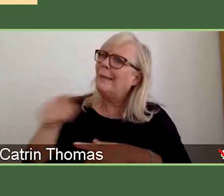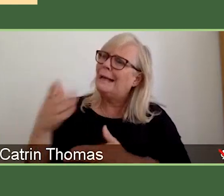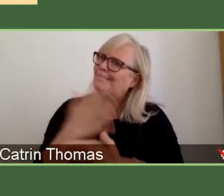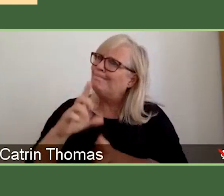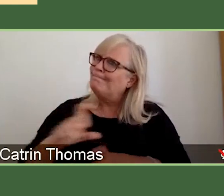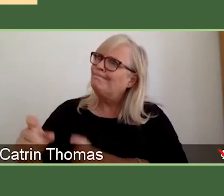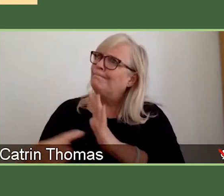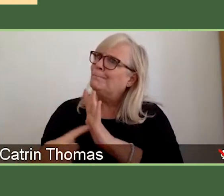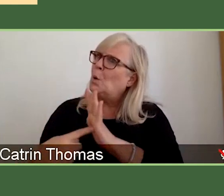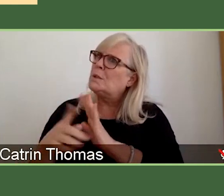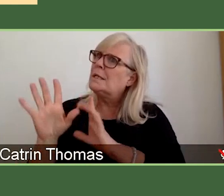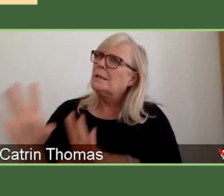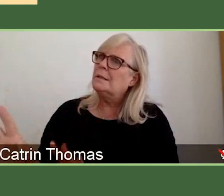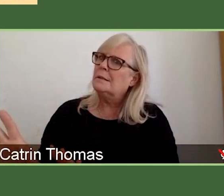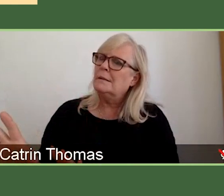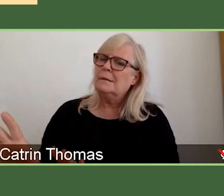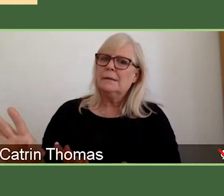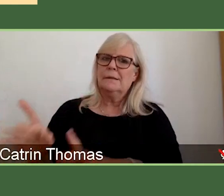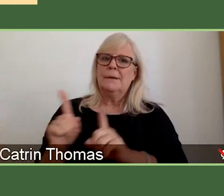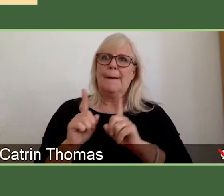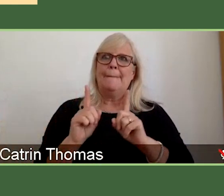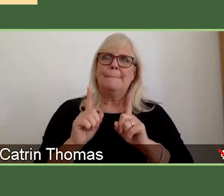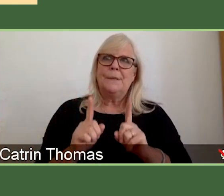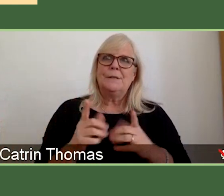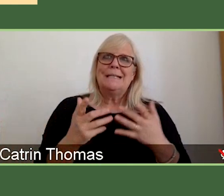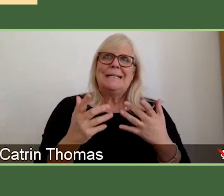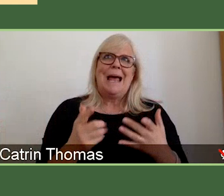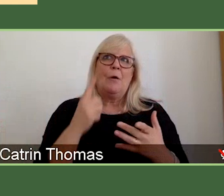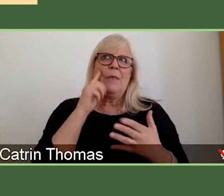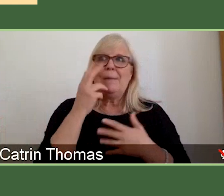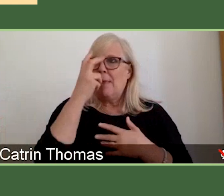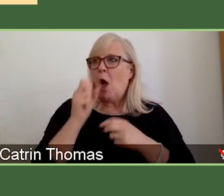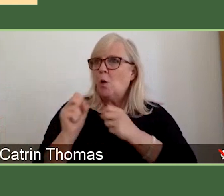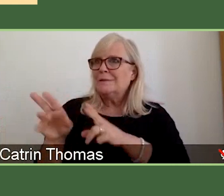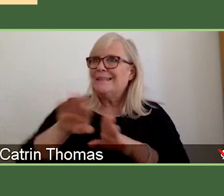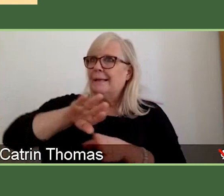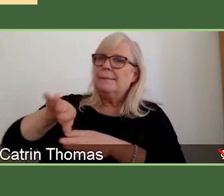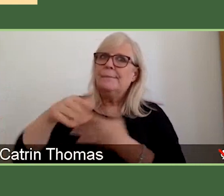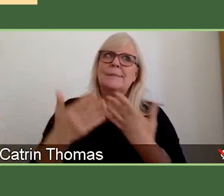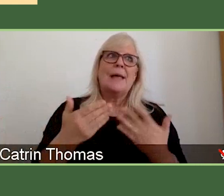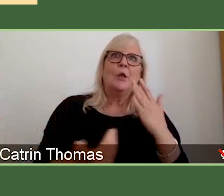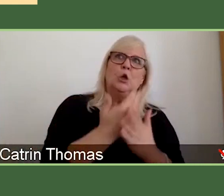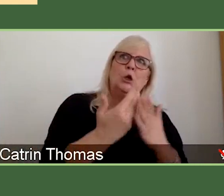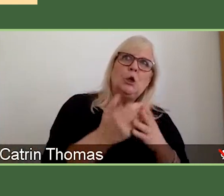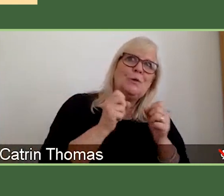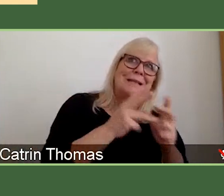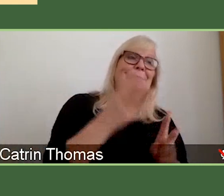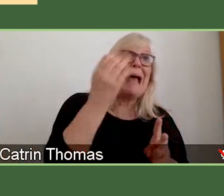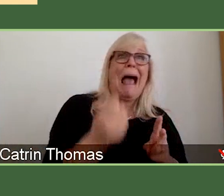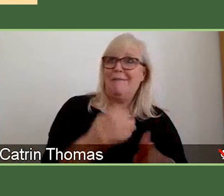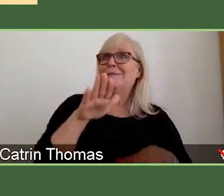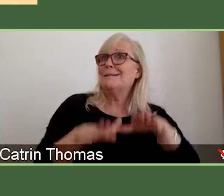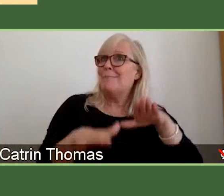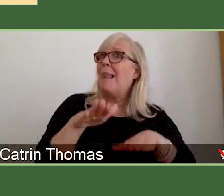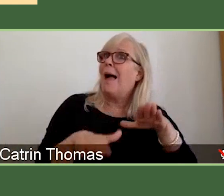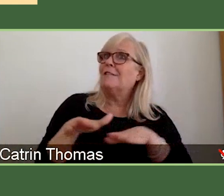But in terms of mapping the old world onto these new schemes, I mean, think there are obvious similarities between the old schemes and funds,